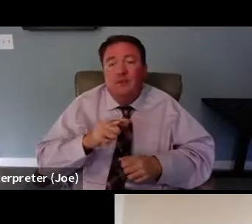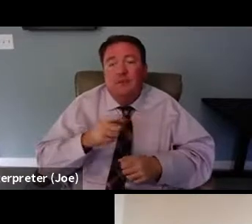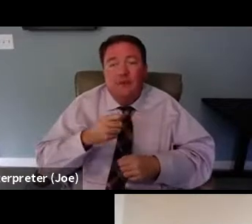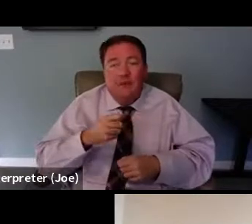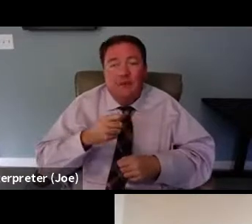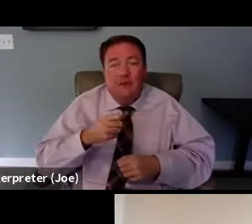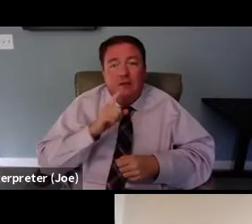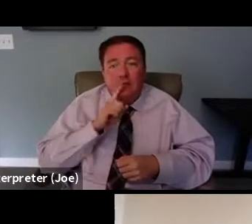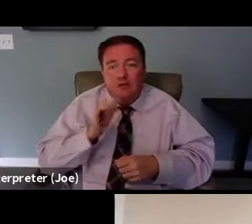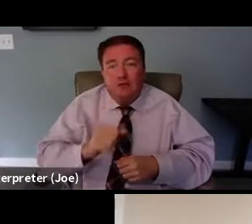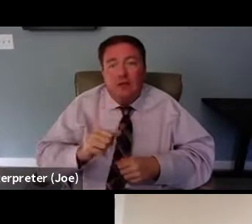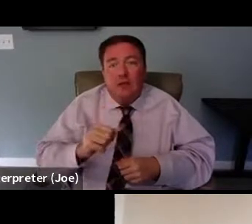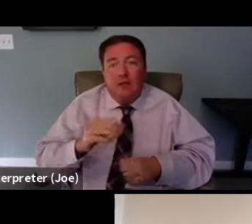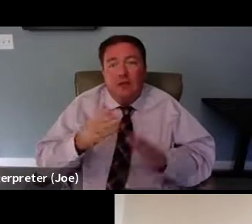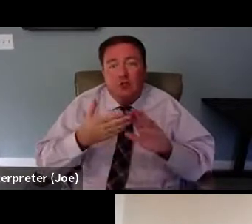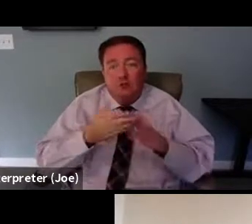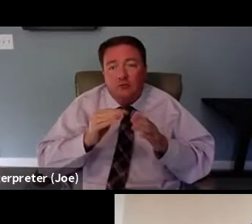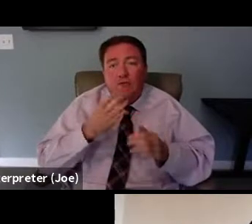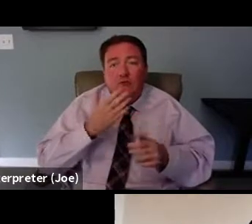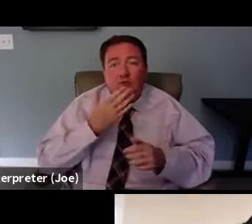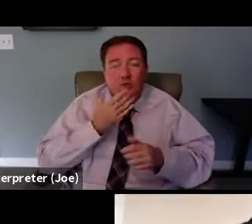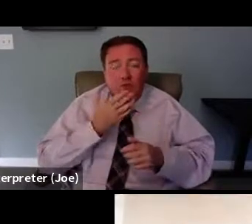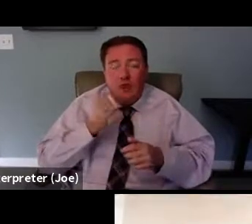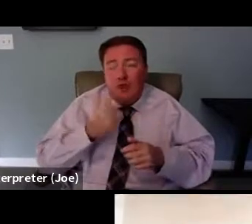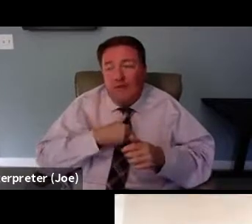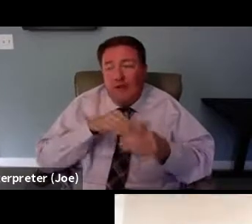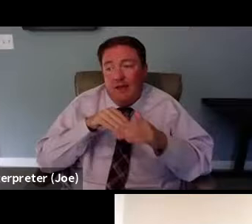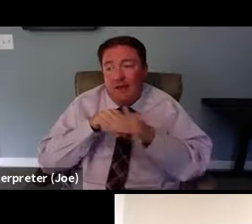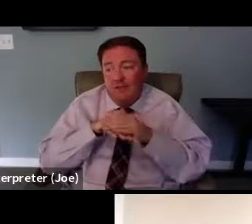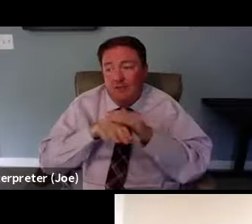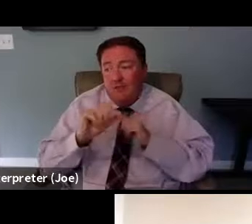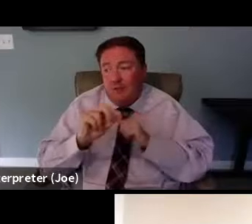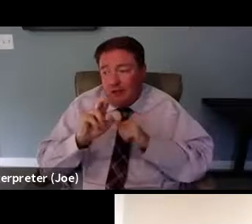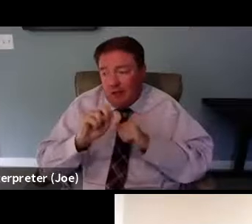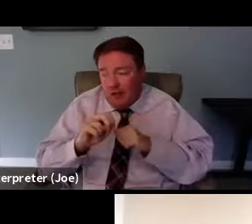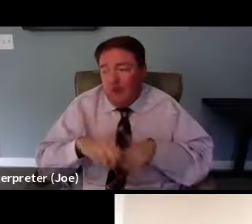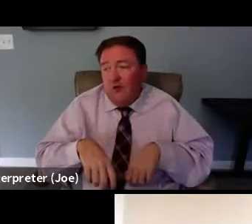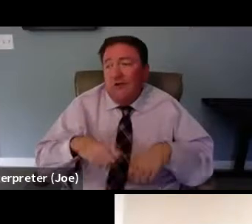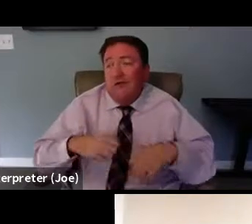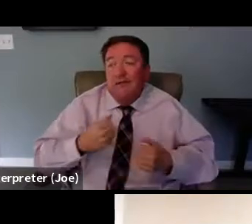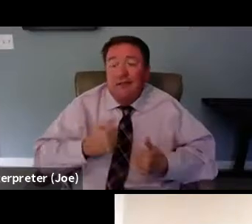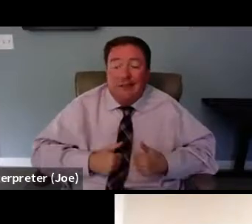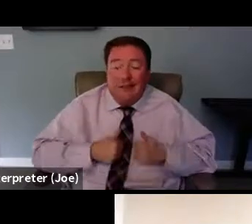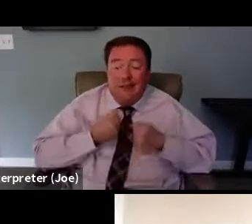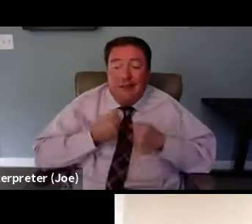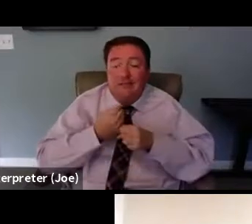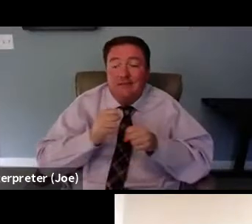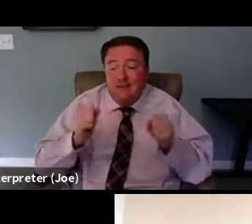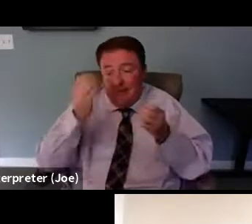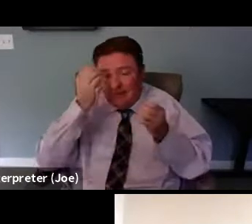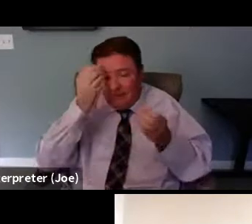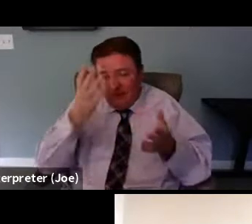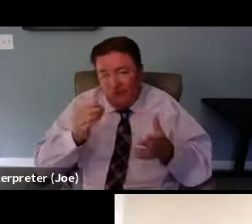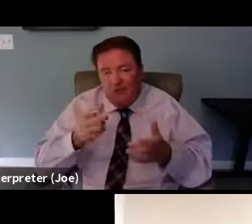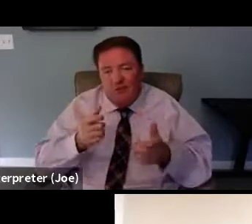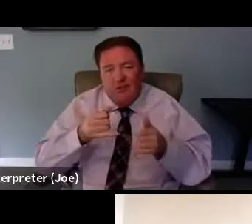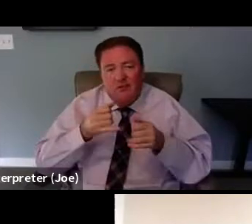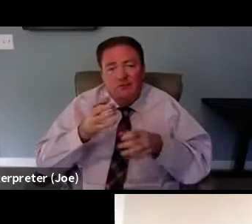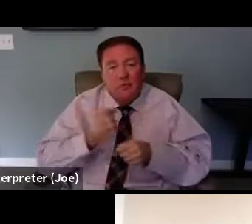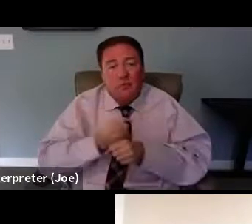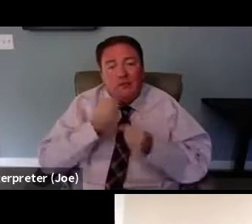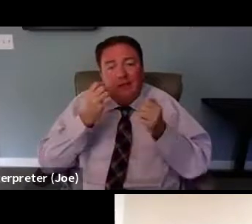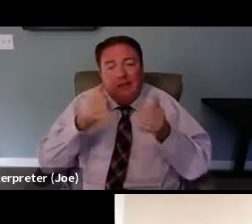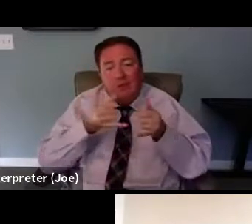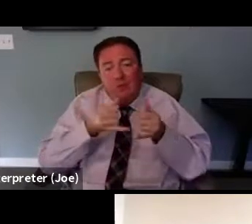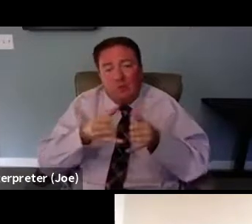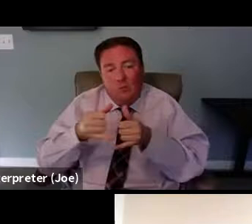equal access to care, treatment, and lifesaving information, and has won numerous awards for his work with the HIV community. Moises is